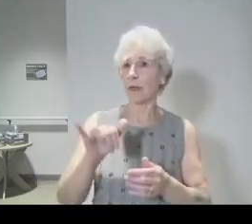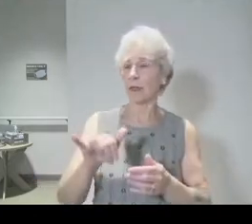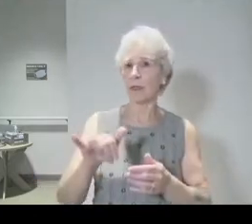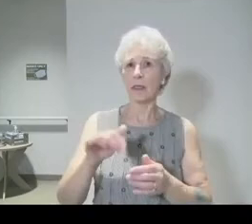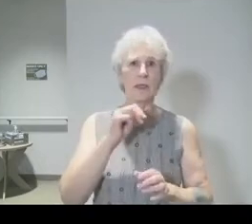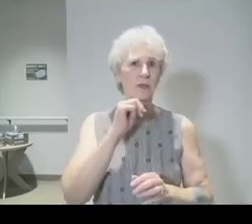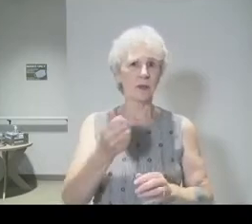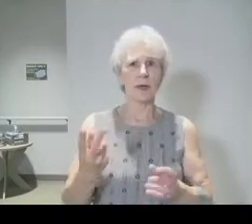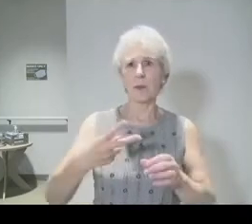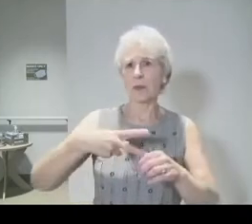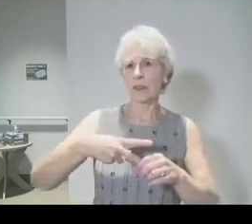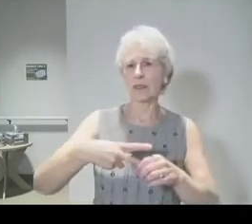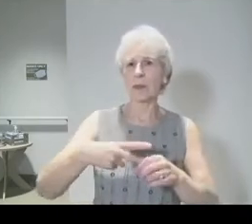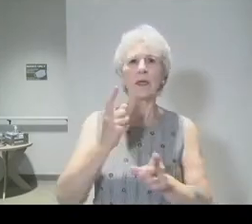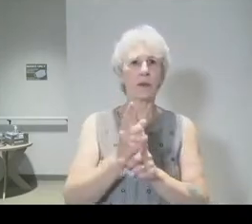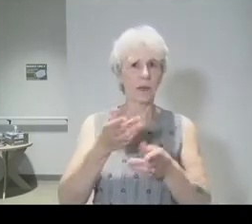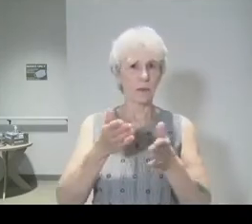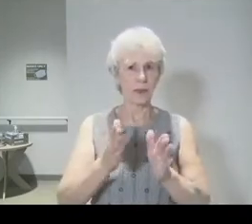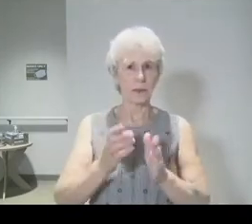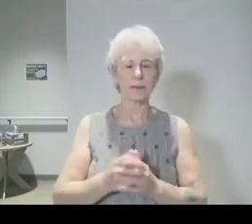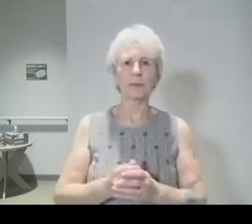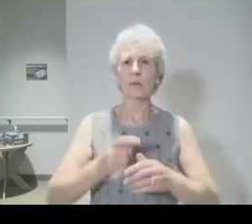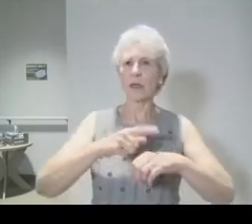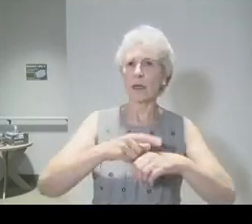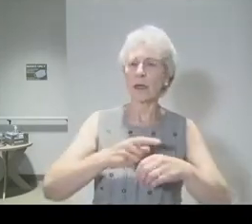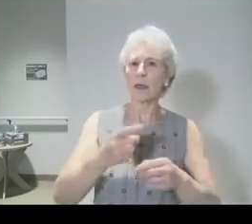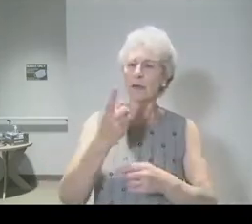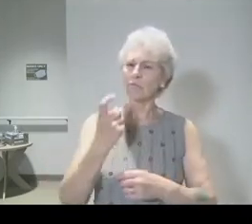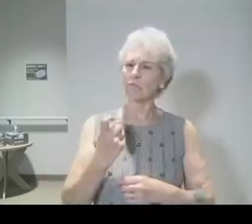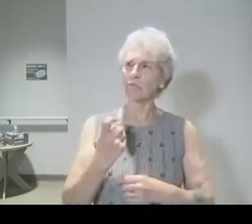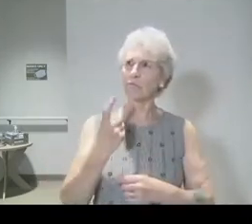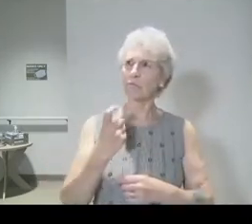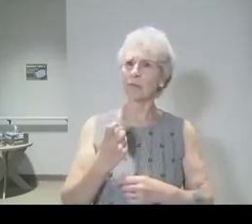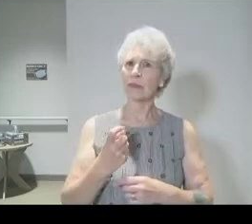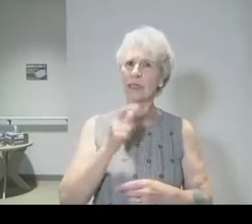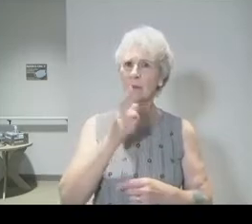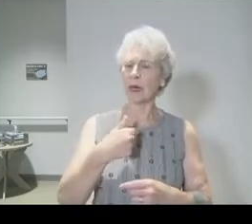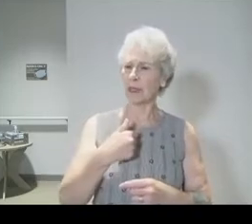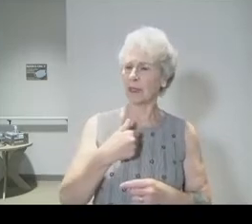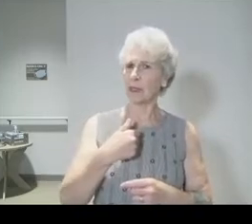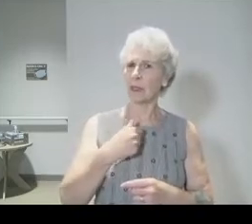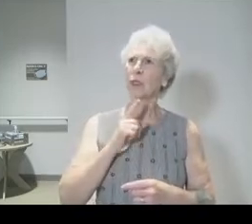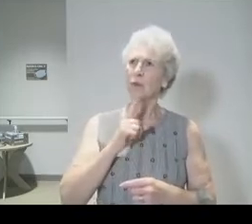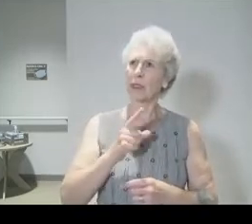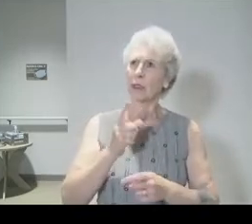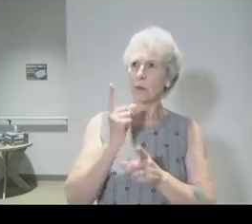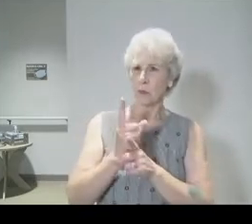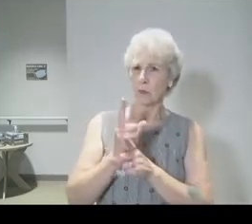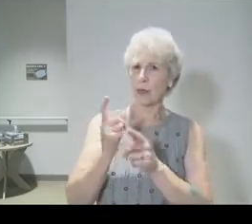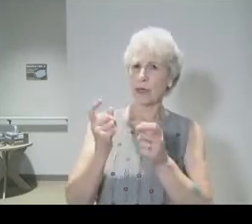participating properly. It's a time when we ask ourselves, Am I really right with Jesus?